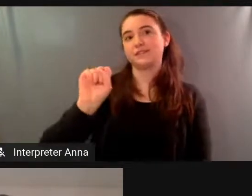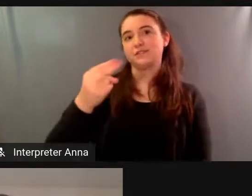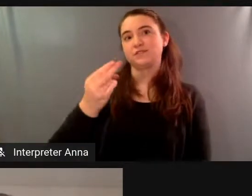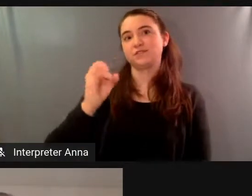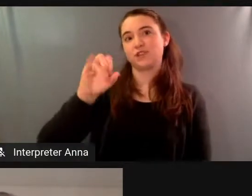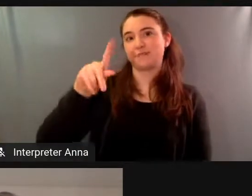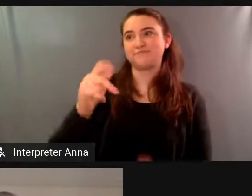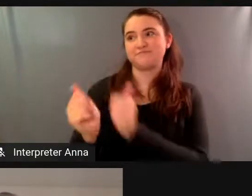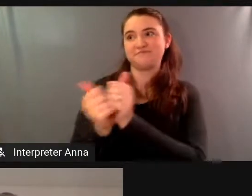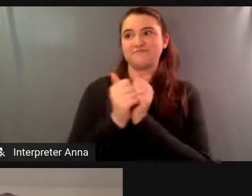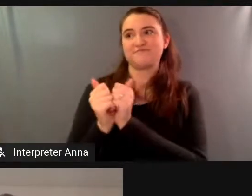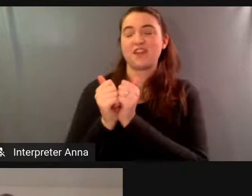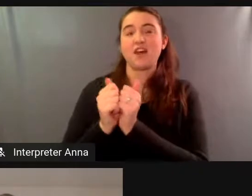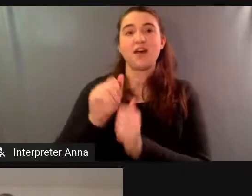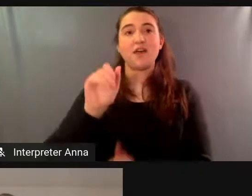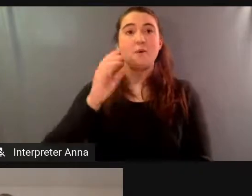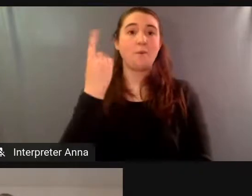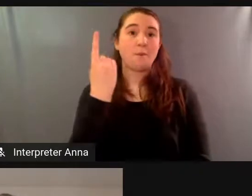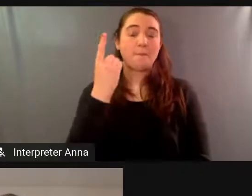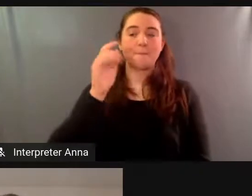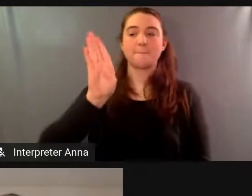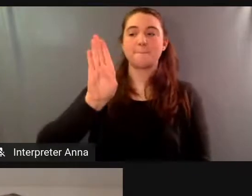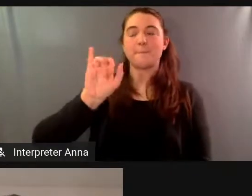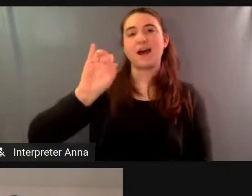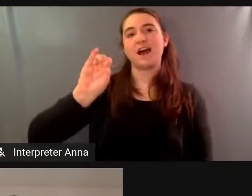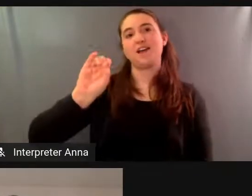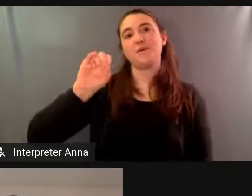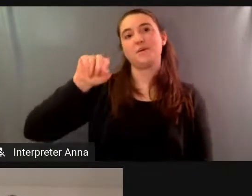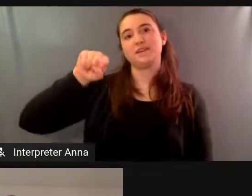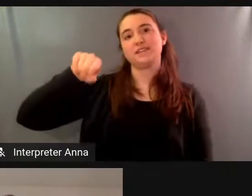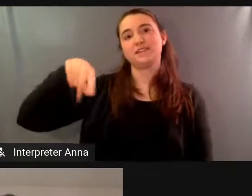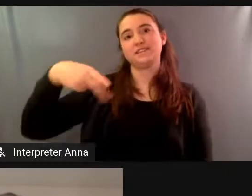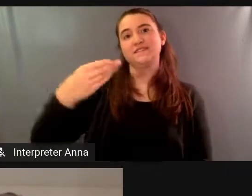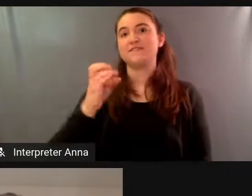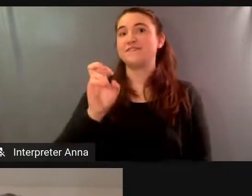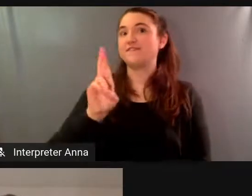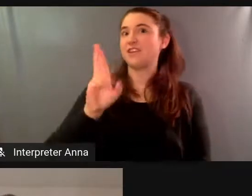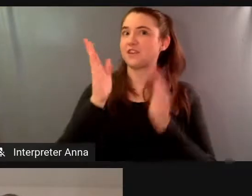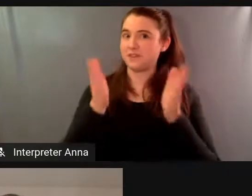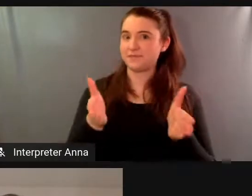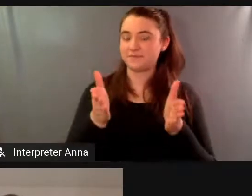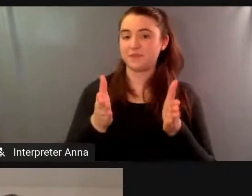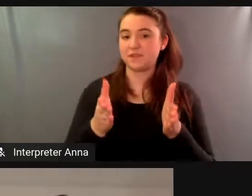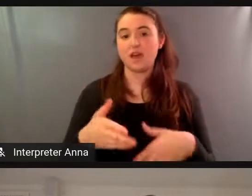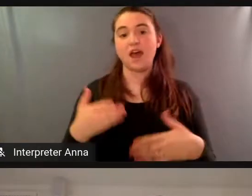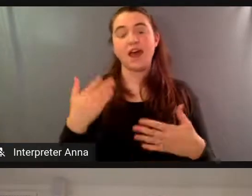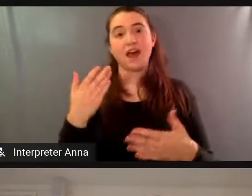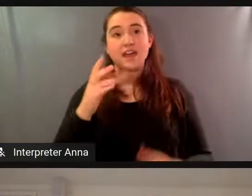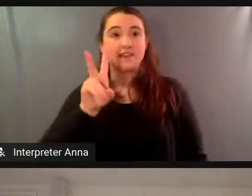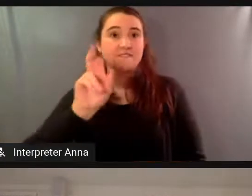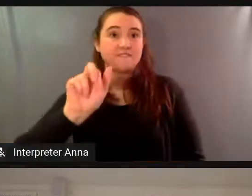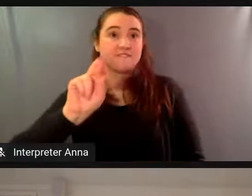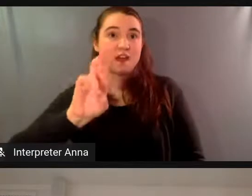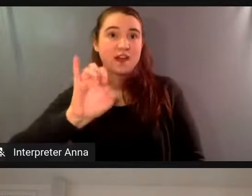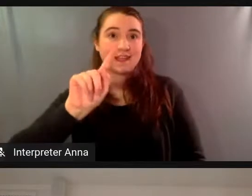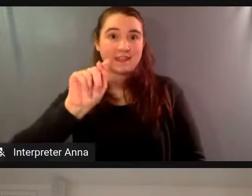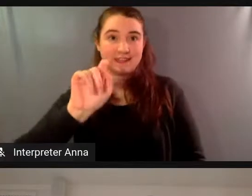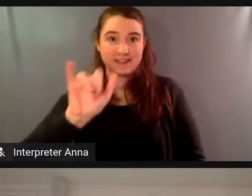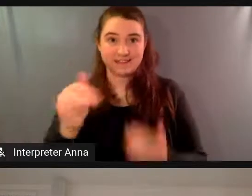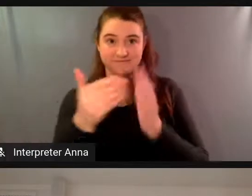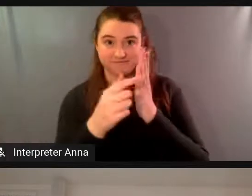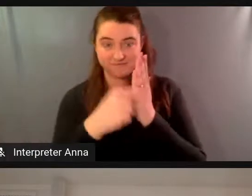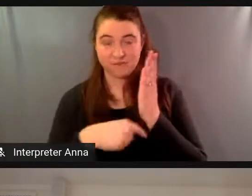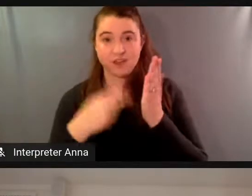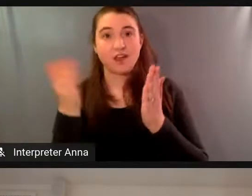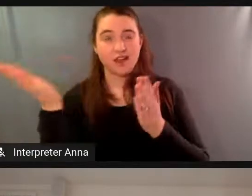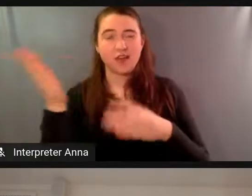and here to uh moderate the discussion uh is variety's own brent lang uh brent is the executive director